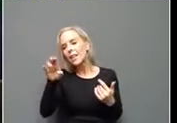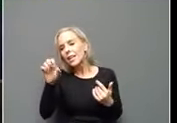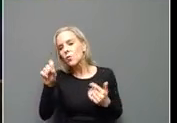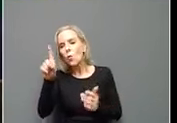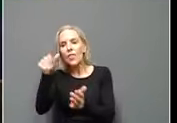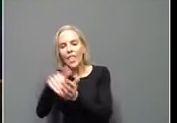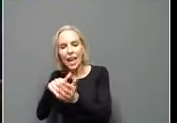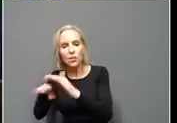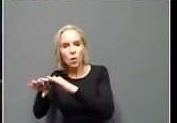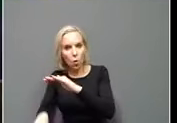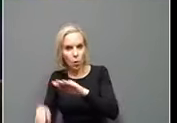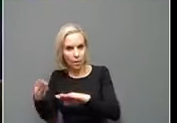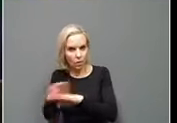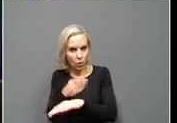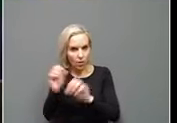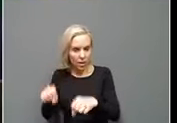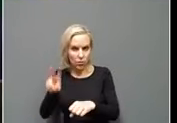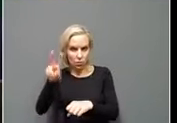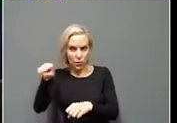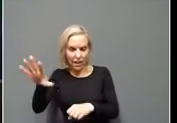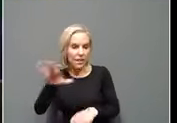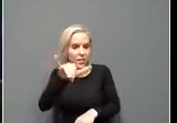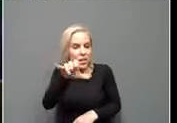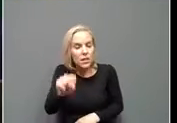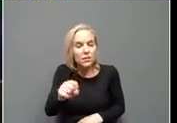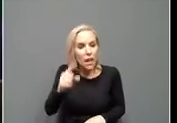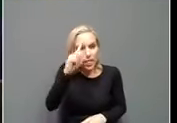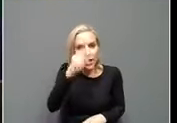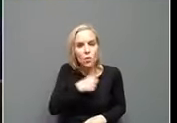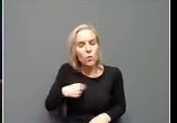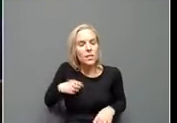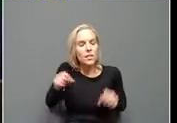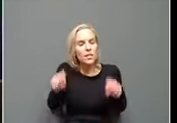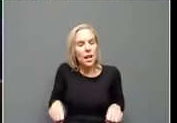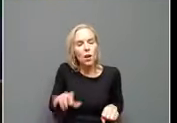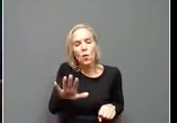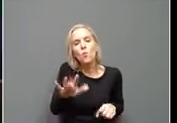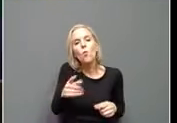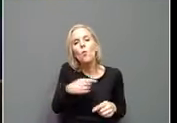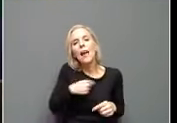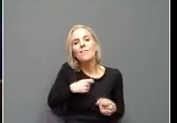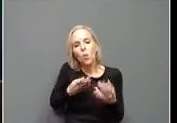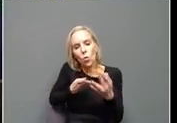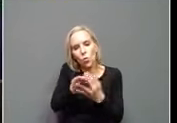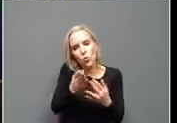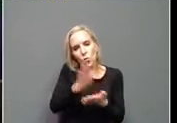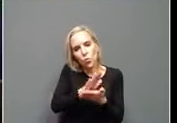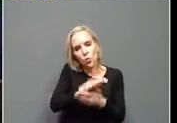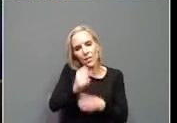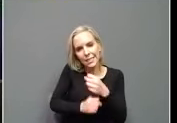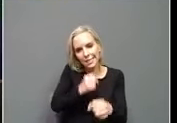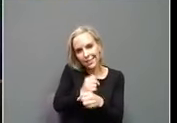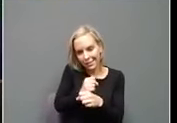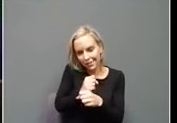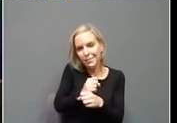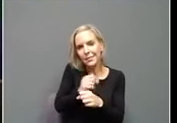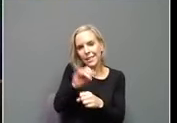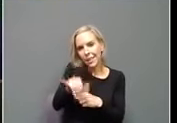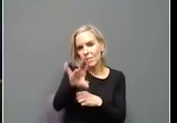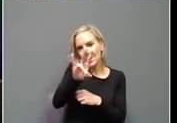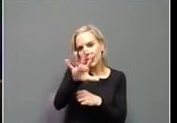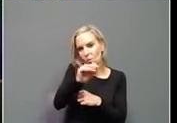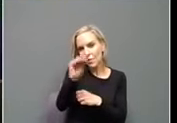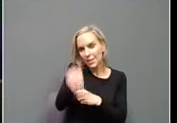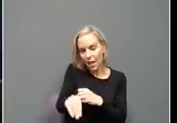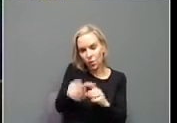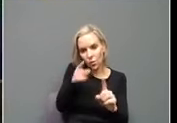lower before we hit 2.5? Yes, uh, I think we can, uh, but we got to get through that school year and that's when we're getting to 75% and we, we